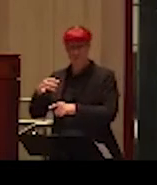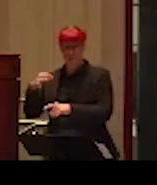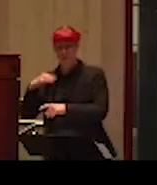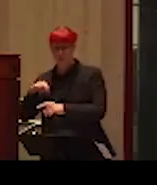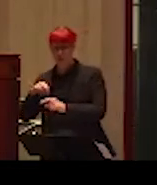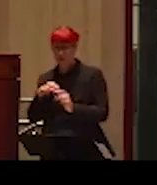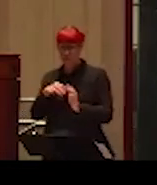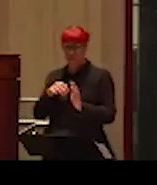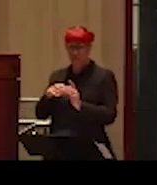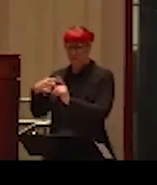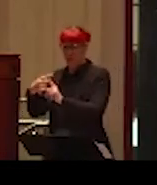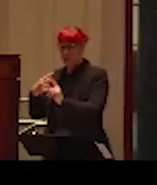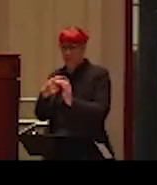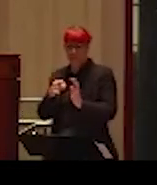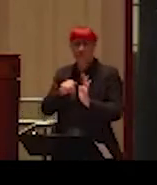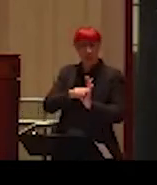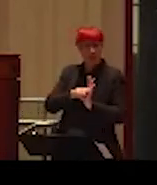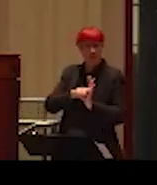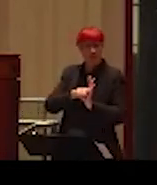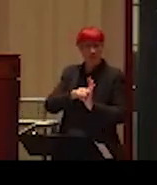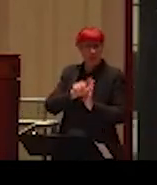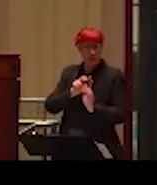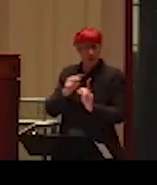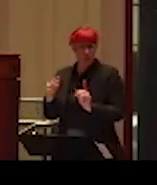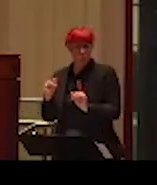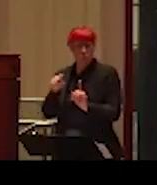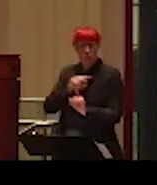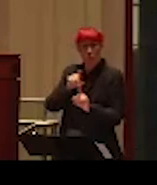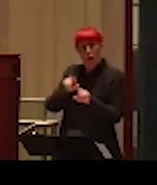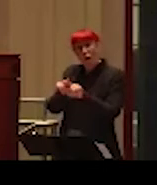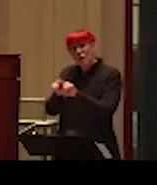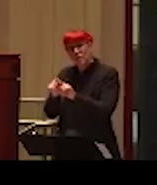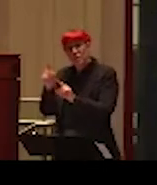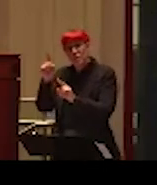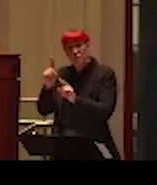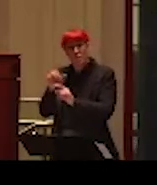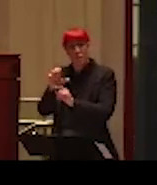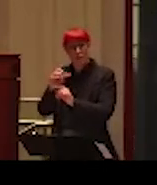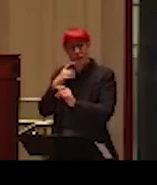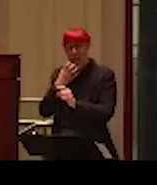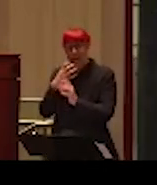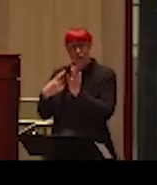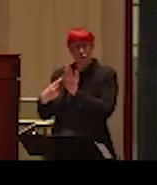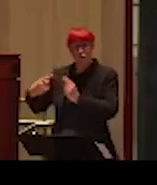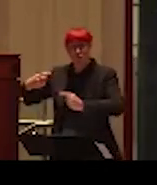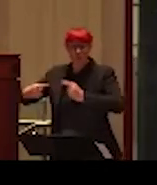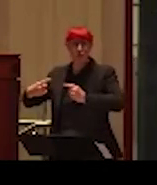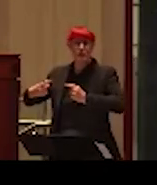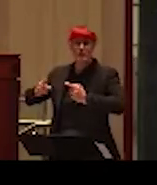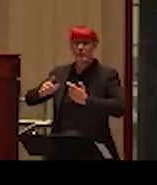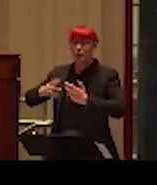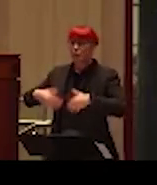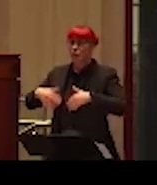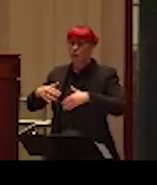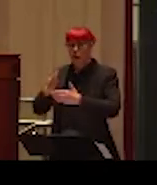and also possibly that discomfort that goes with controversy, also leads probably to that the intellectual climate on some